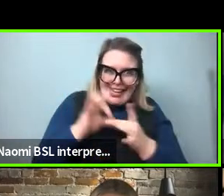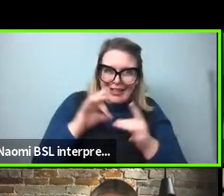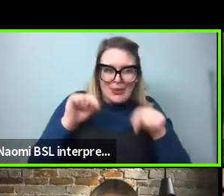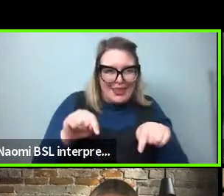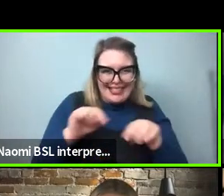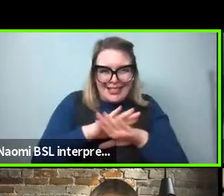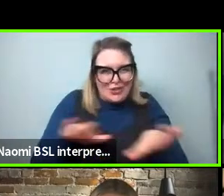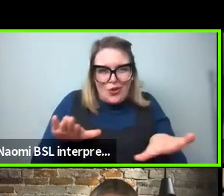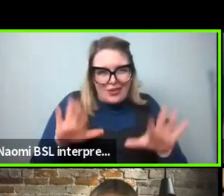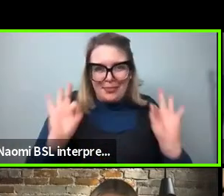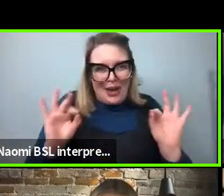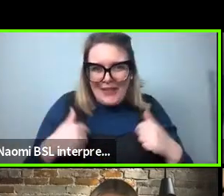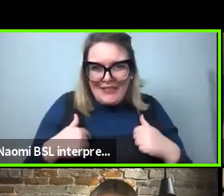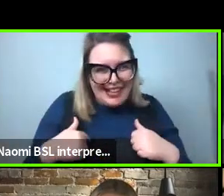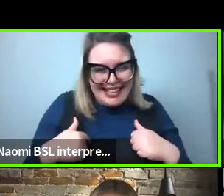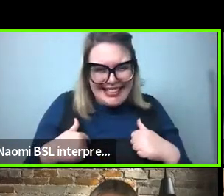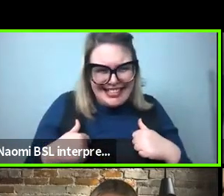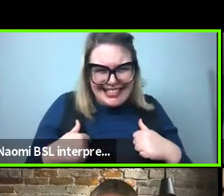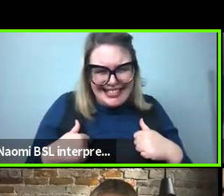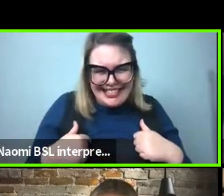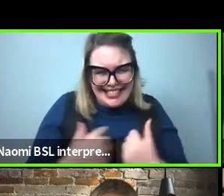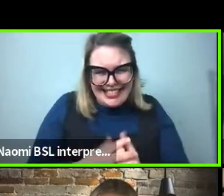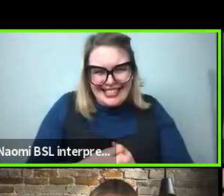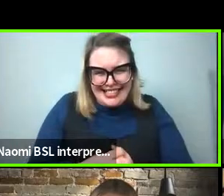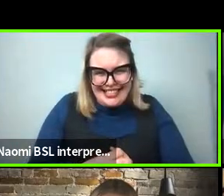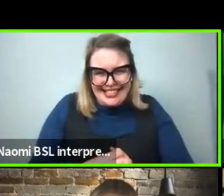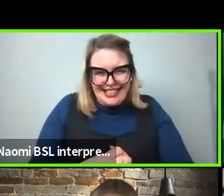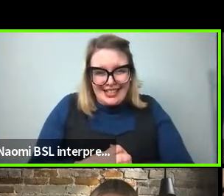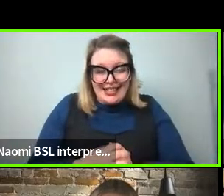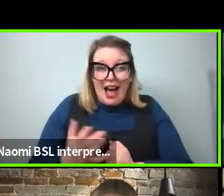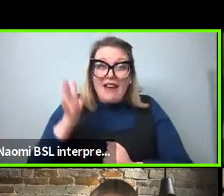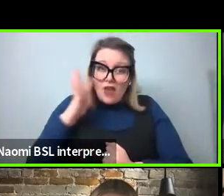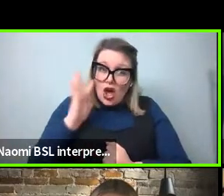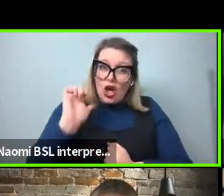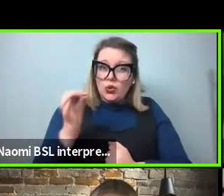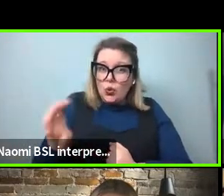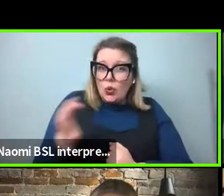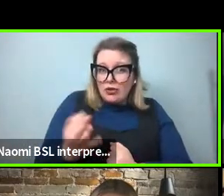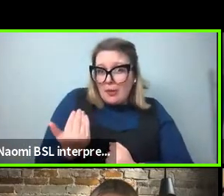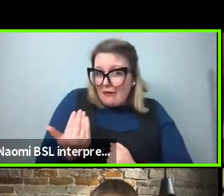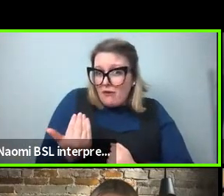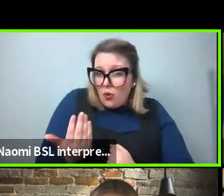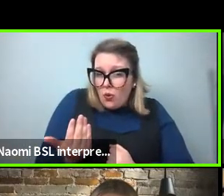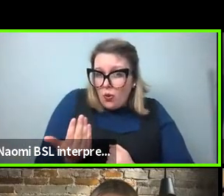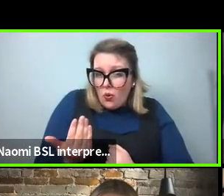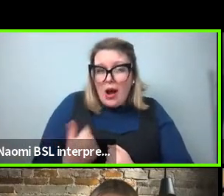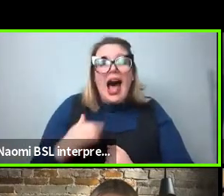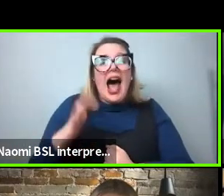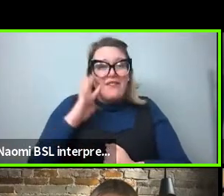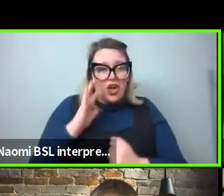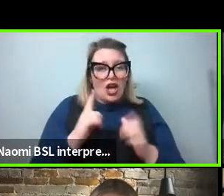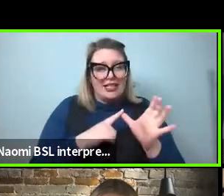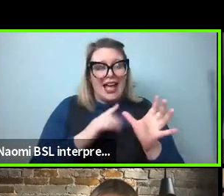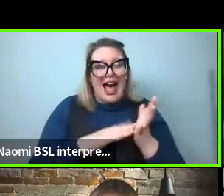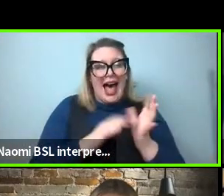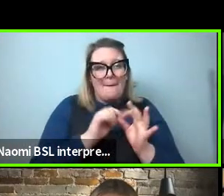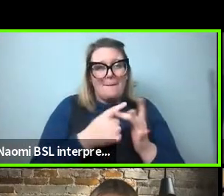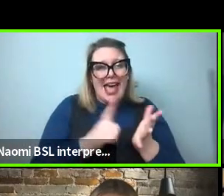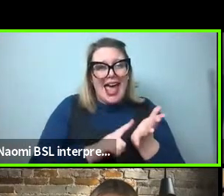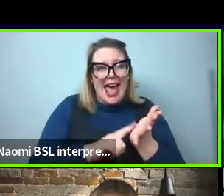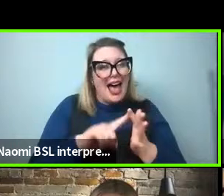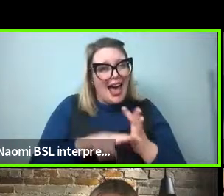perfect. And so I, I have heard this question before and I've heard Anna Baye answer it well. And